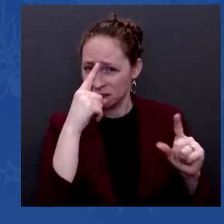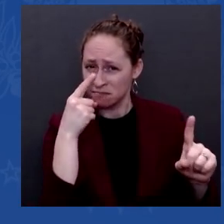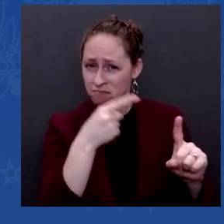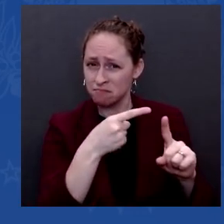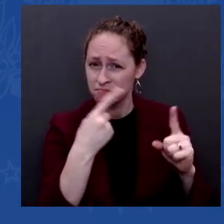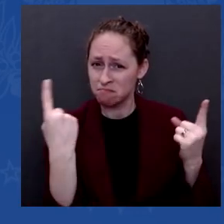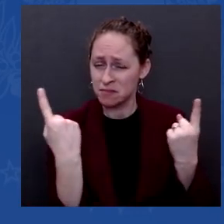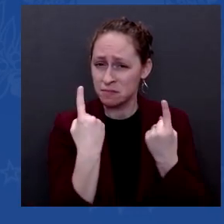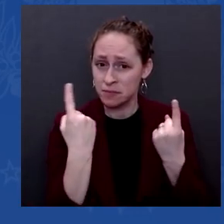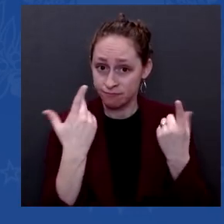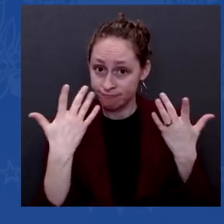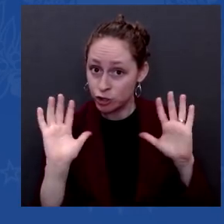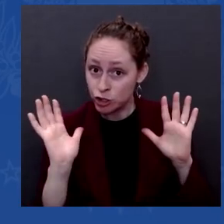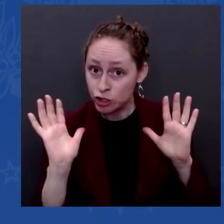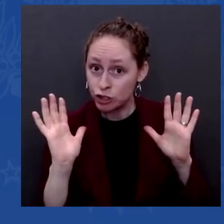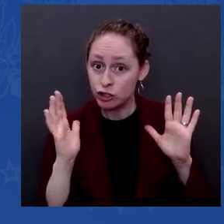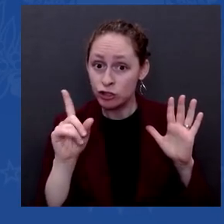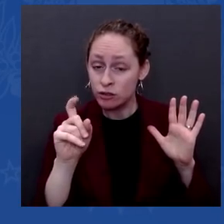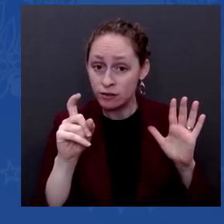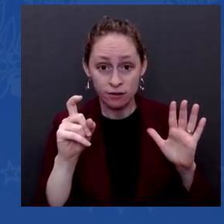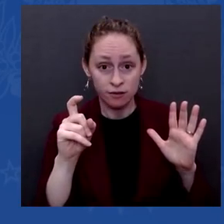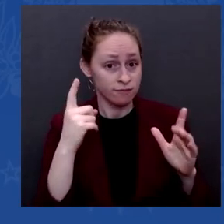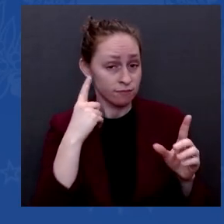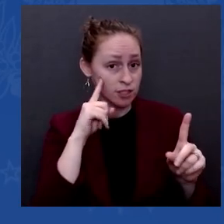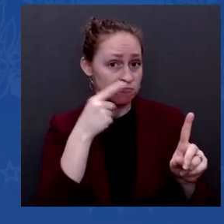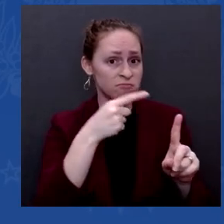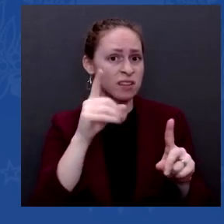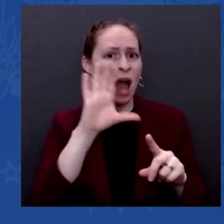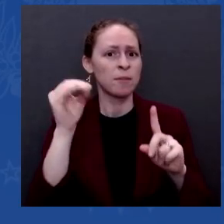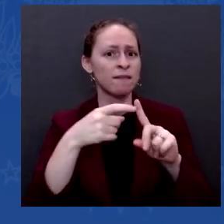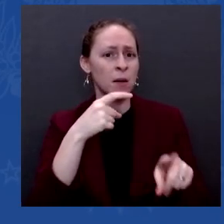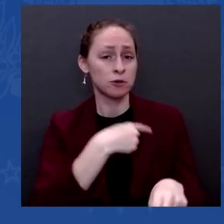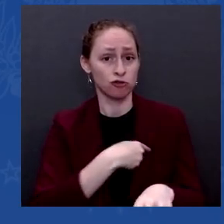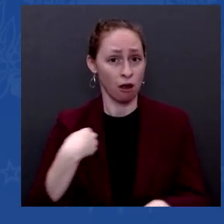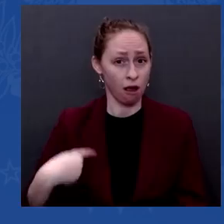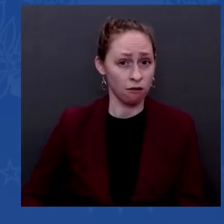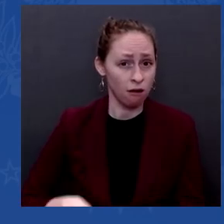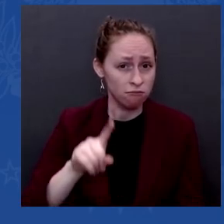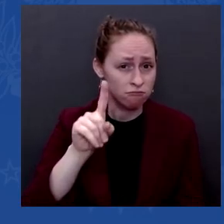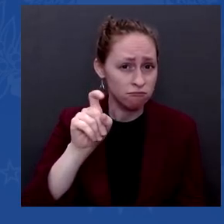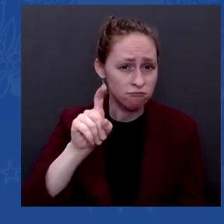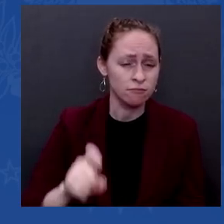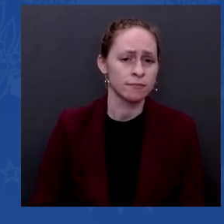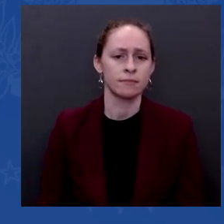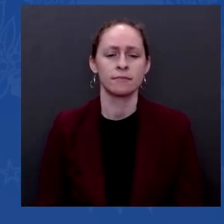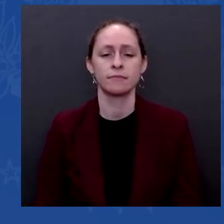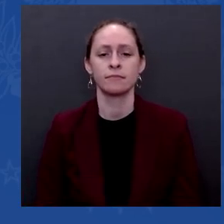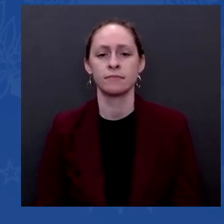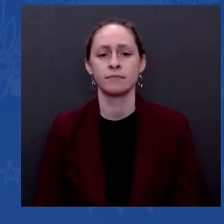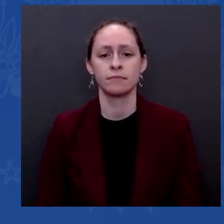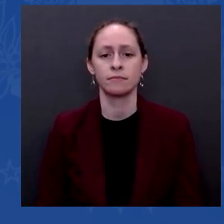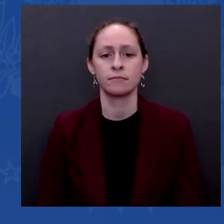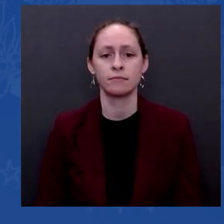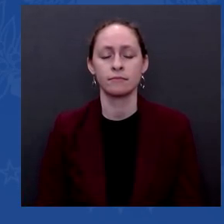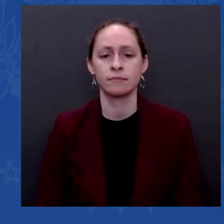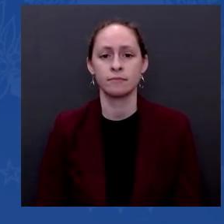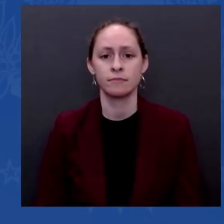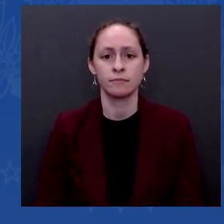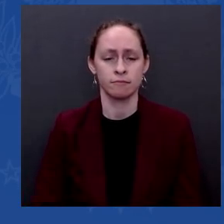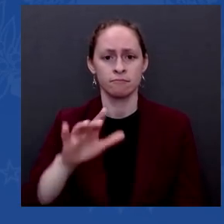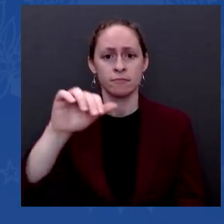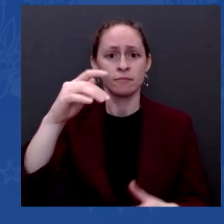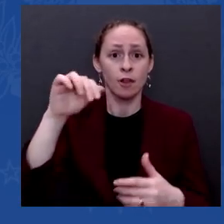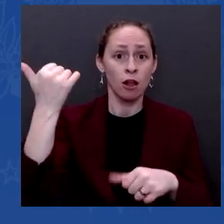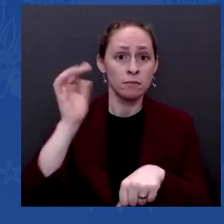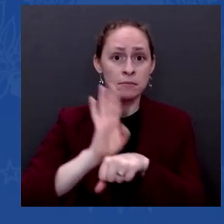groups would like you to begin raising — lifting up those tariffs on China. Well, I know that, and that's why my trade rep is working on that right